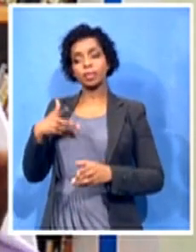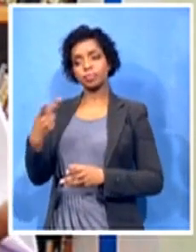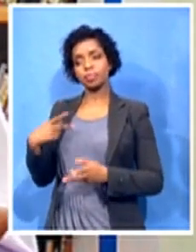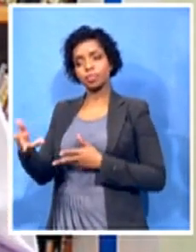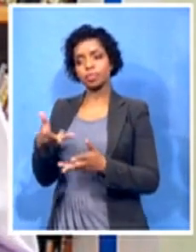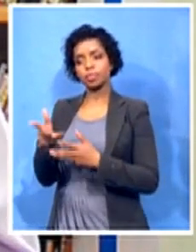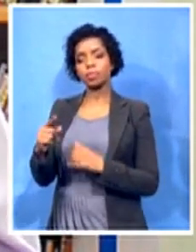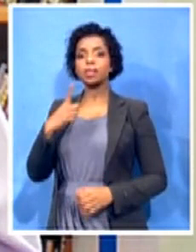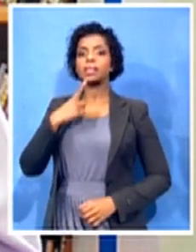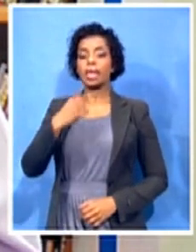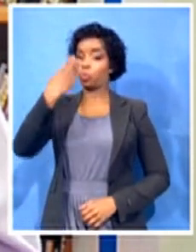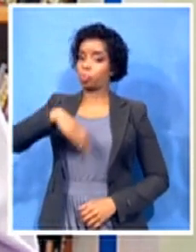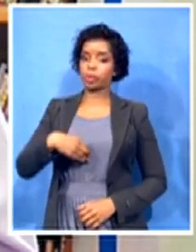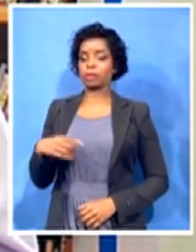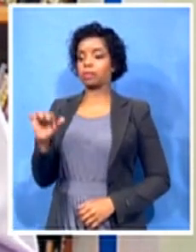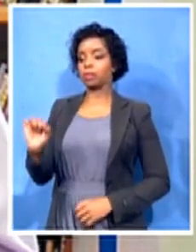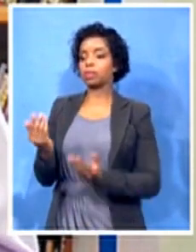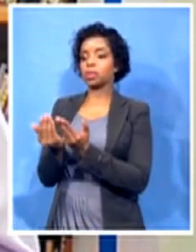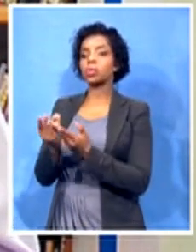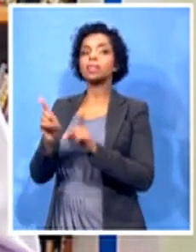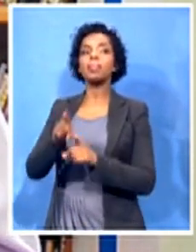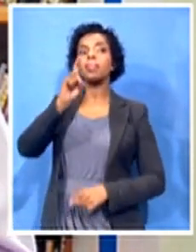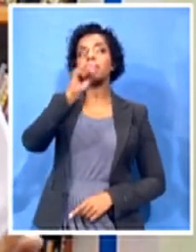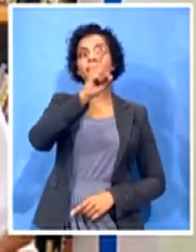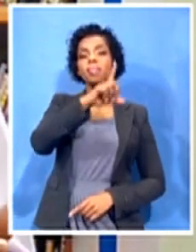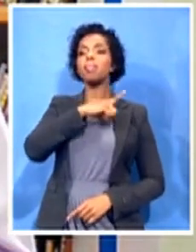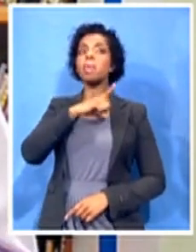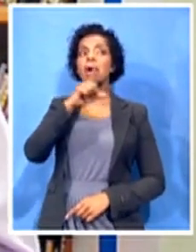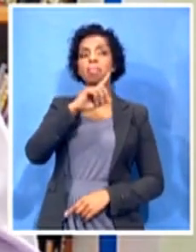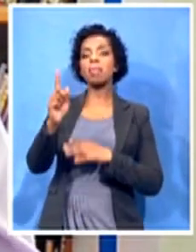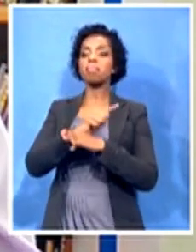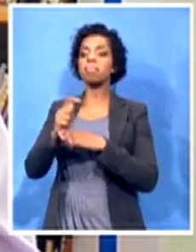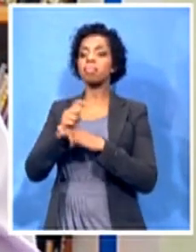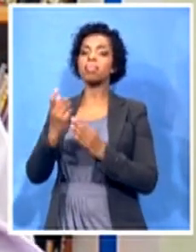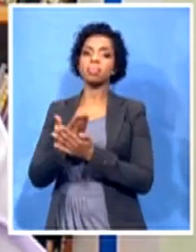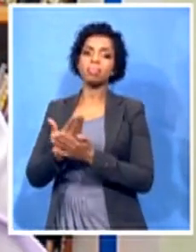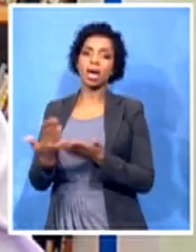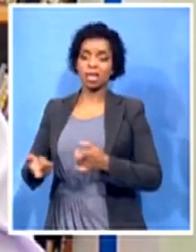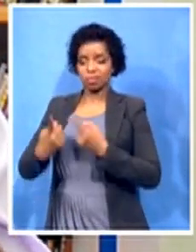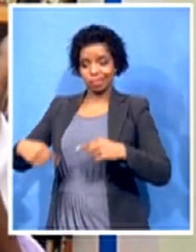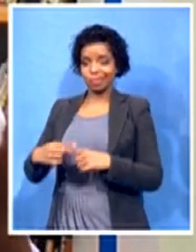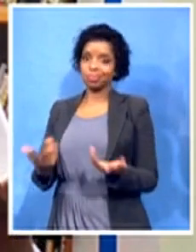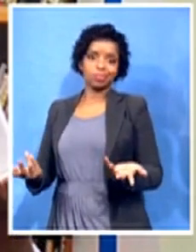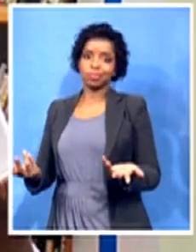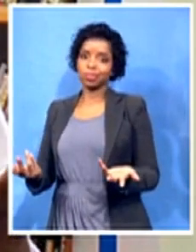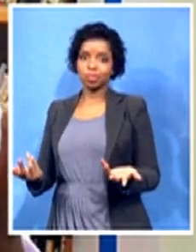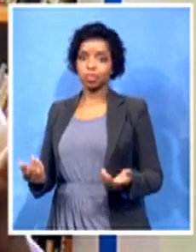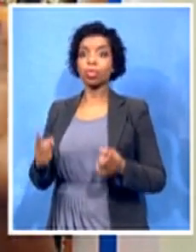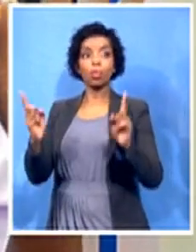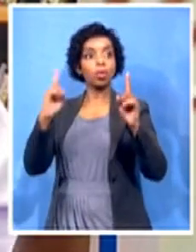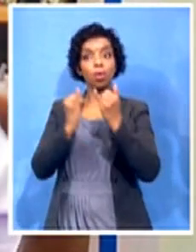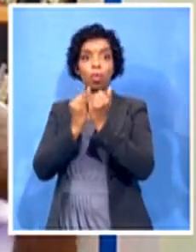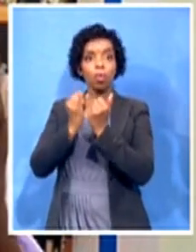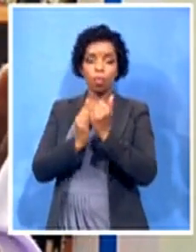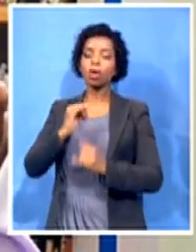like other pupils, so that when they go and play against other schools, they have practiced enough on their fields. He always says,